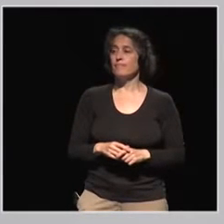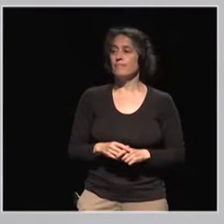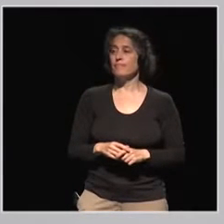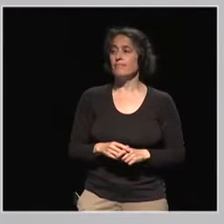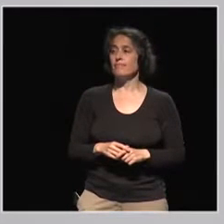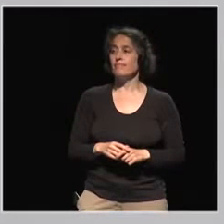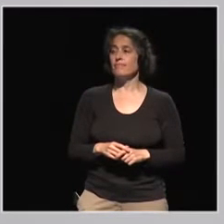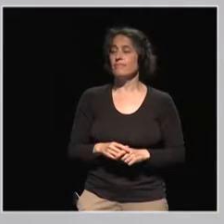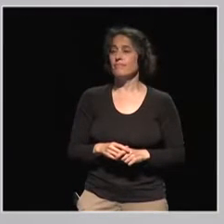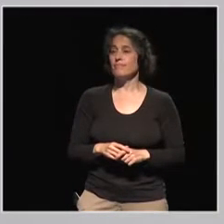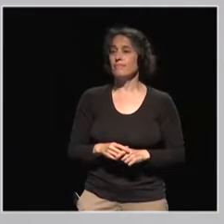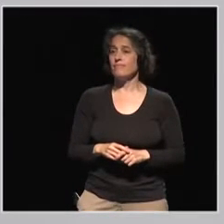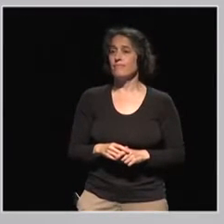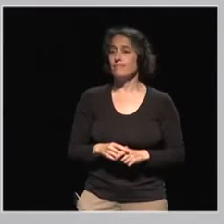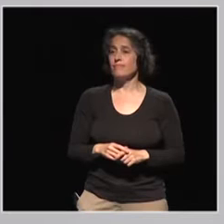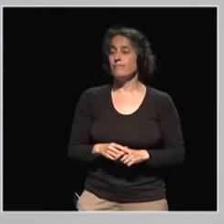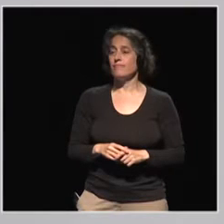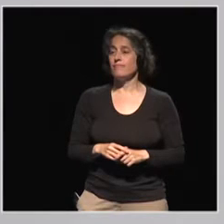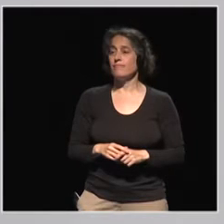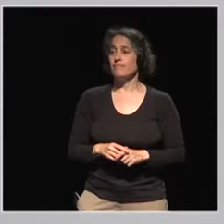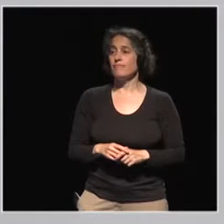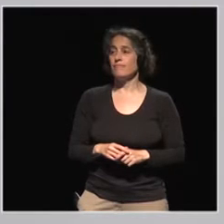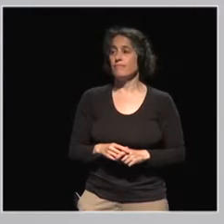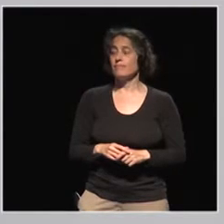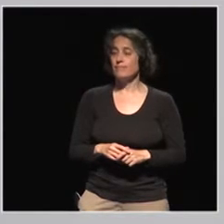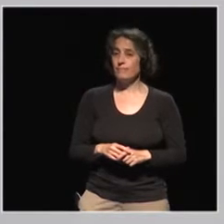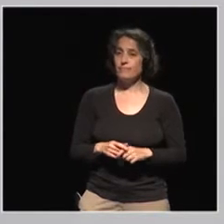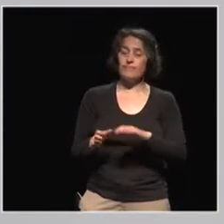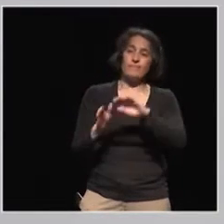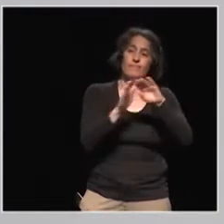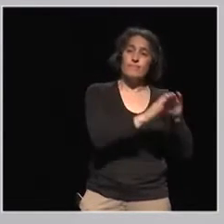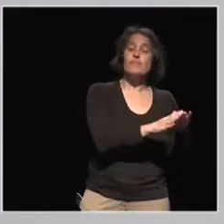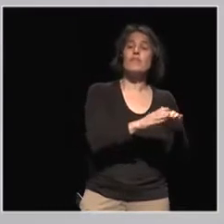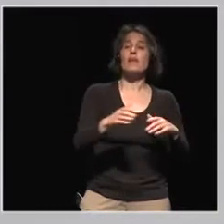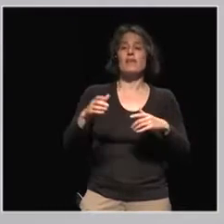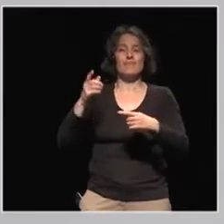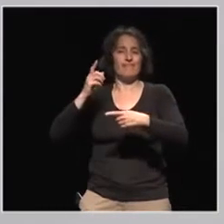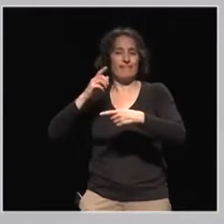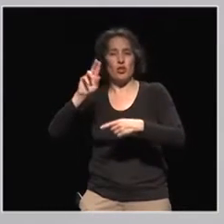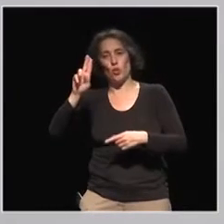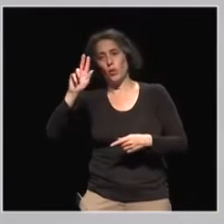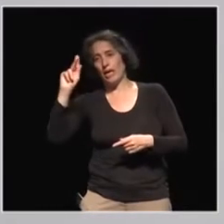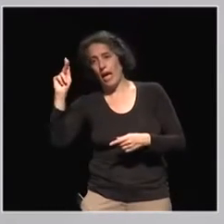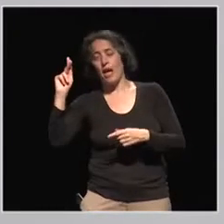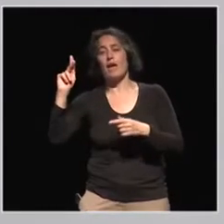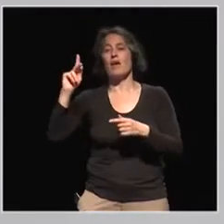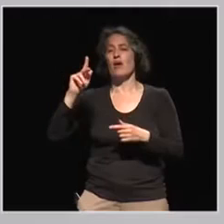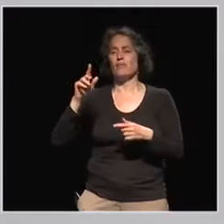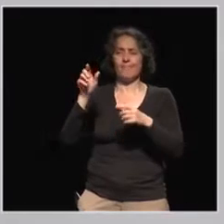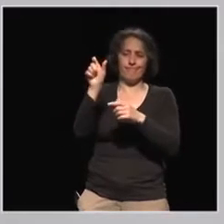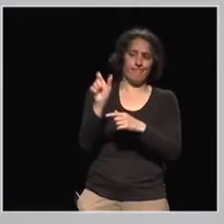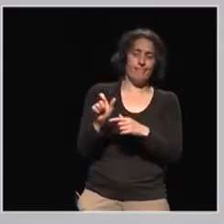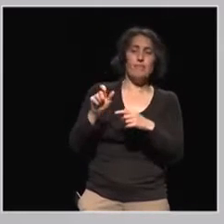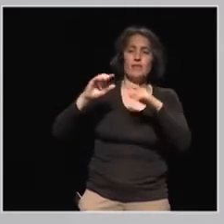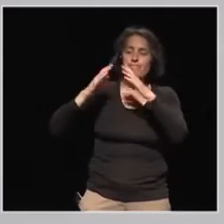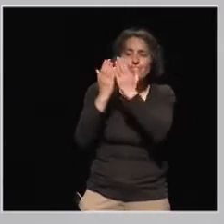a British researcher in education, did a longitude research study on what